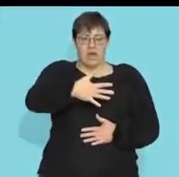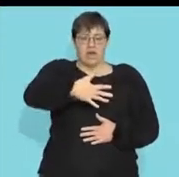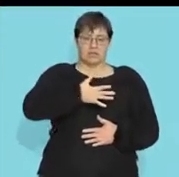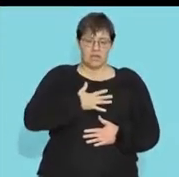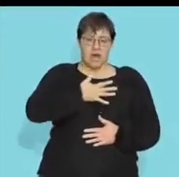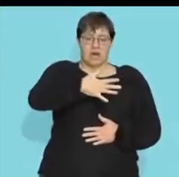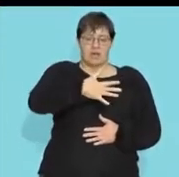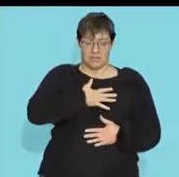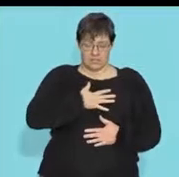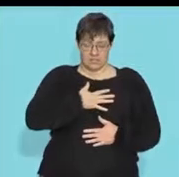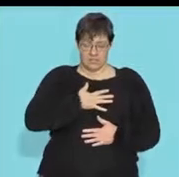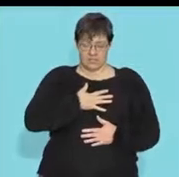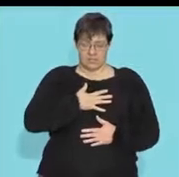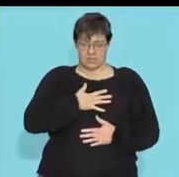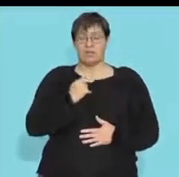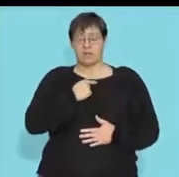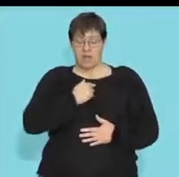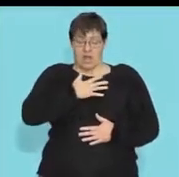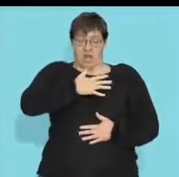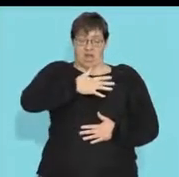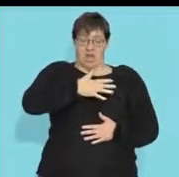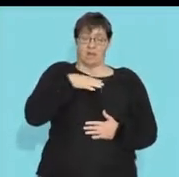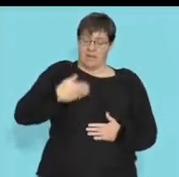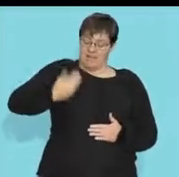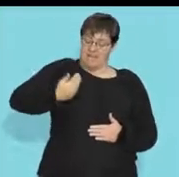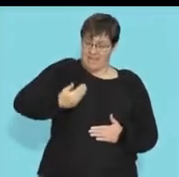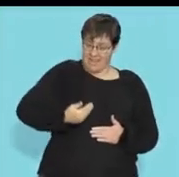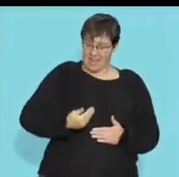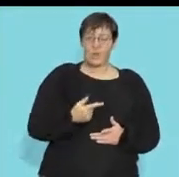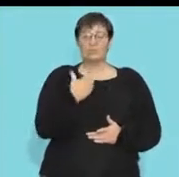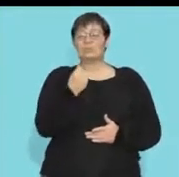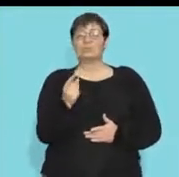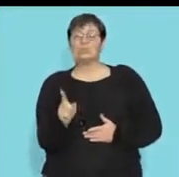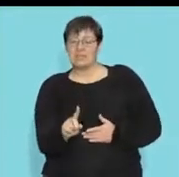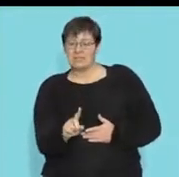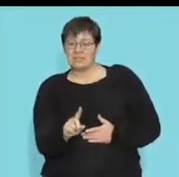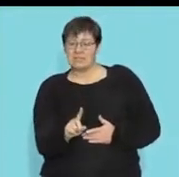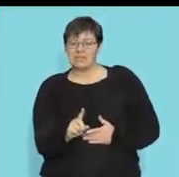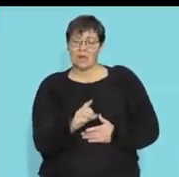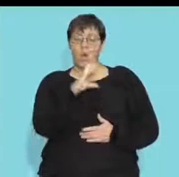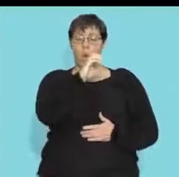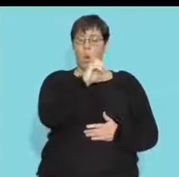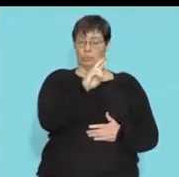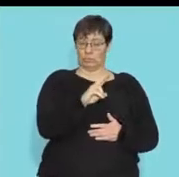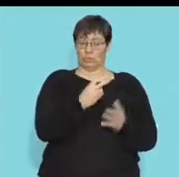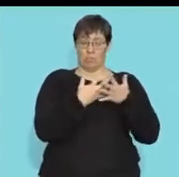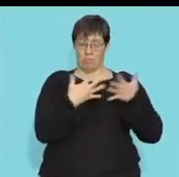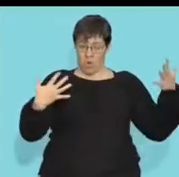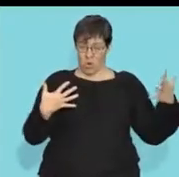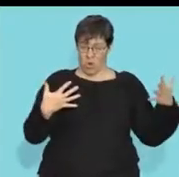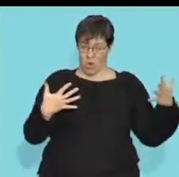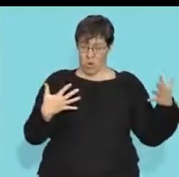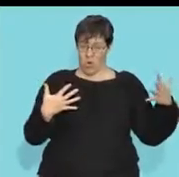so if i breathe in deeper and i breathe in more often what am i doing i'm increasing my